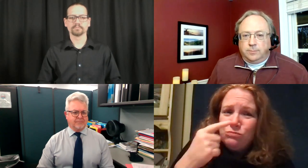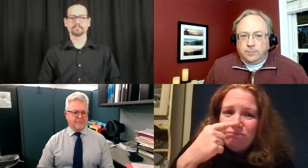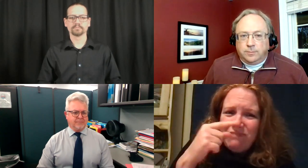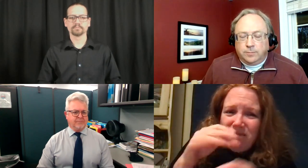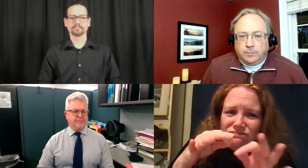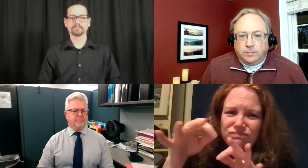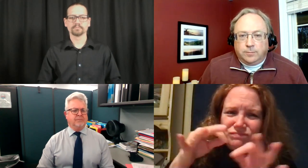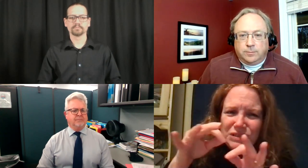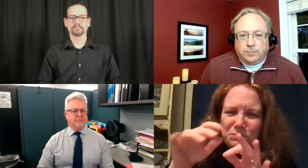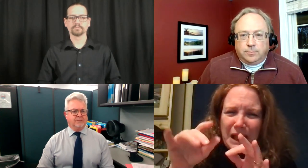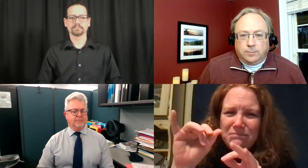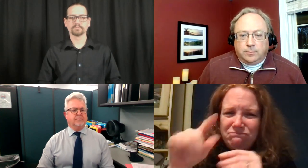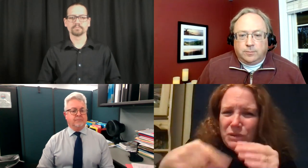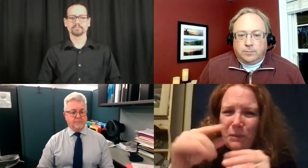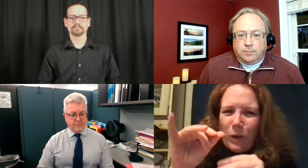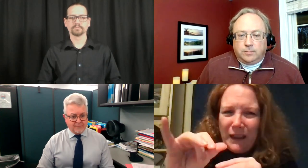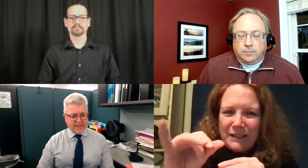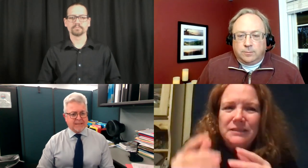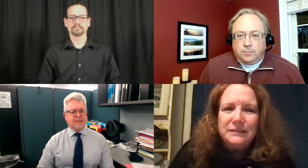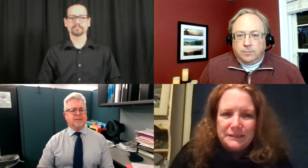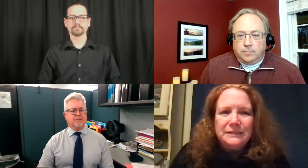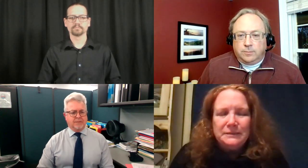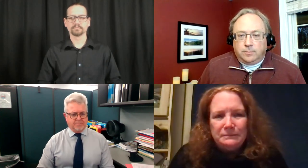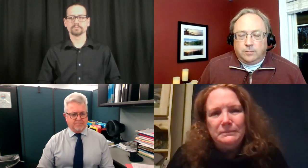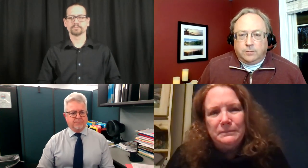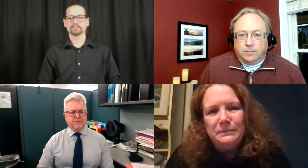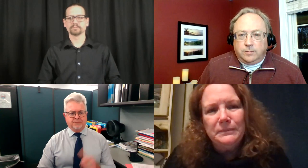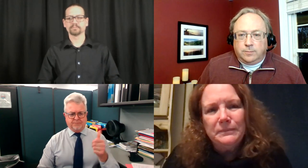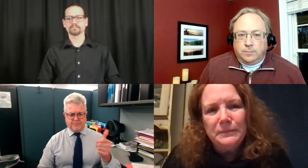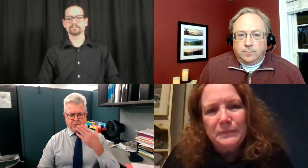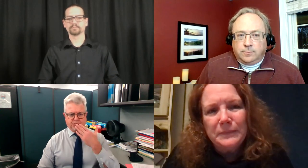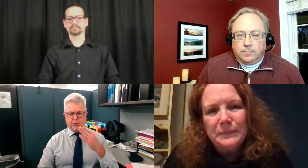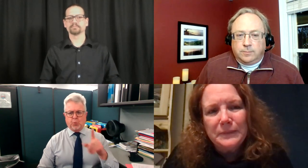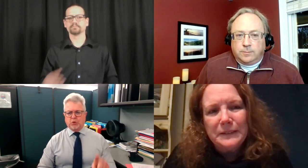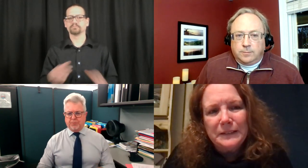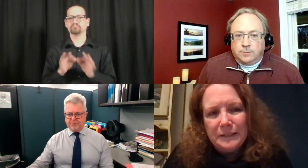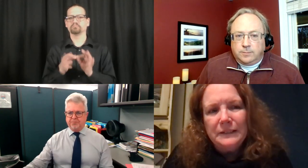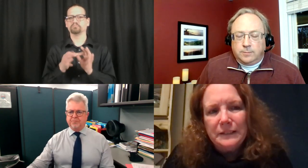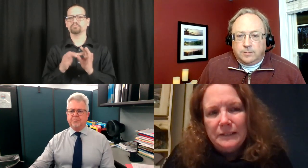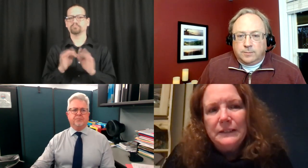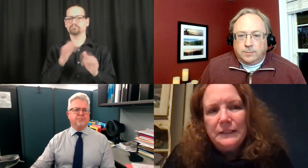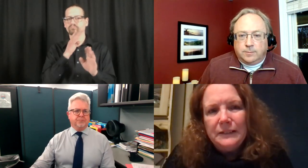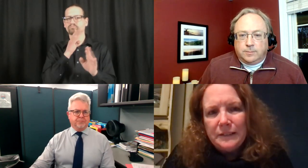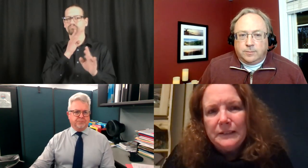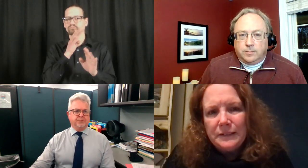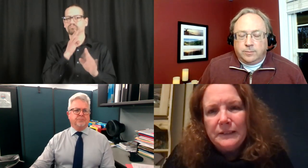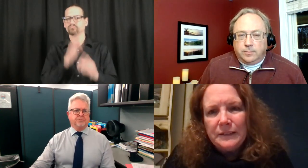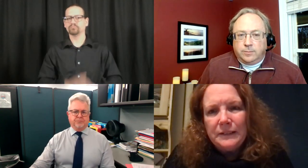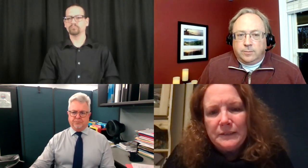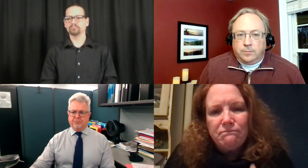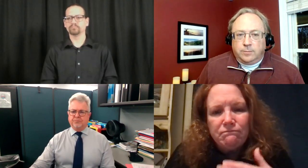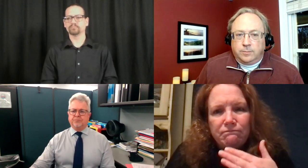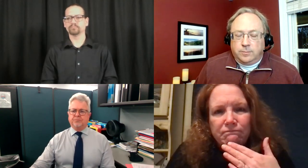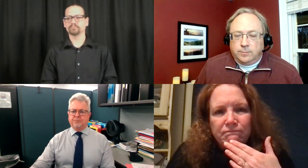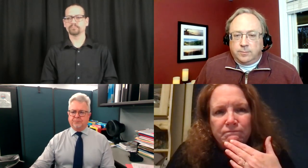the side effects where they didn't show up as much as the first so can you uh take the moment dr mcdonald to explain the difference on